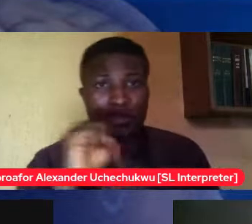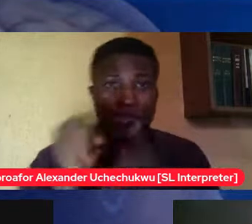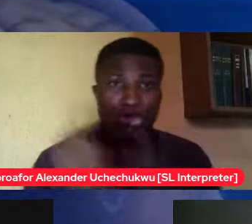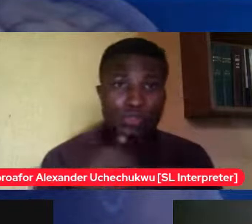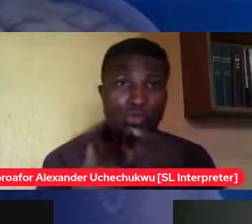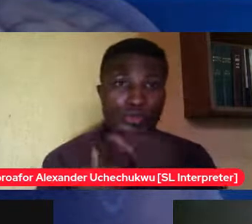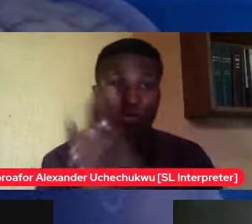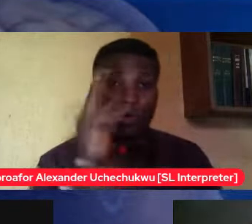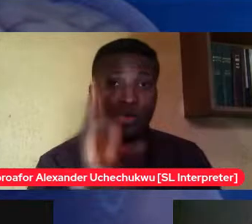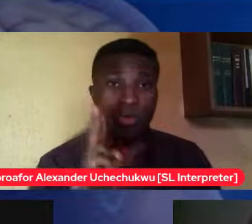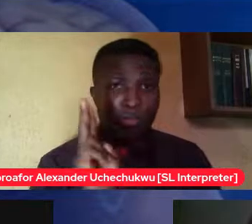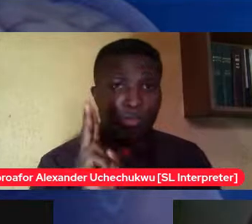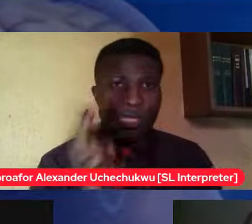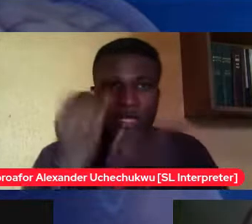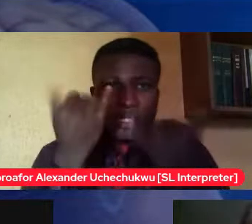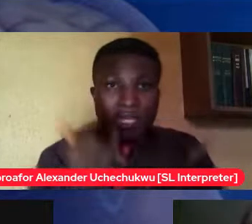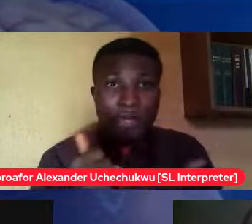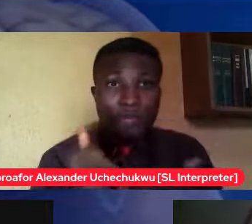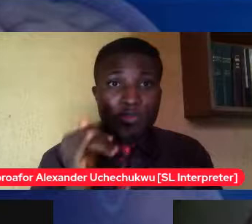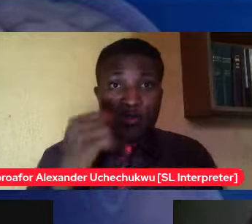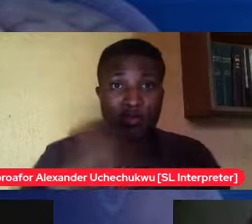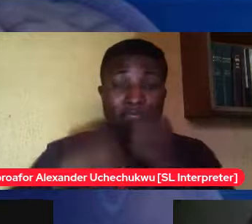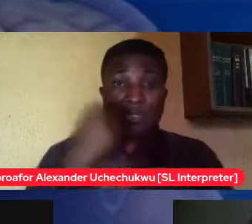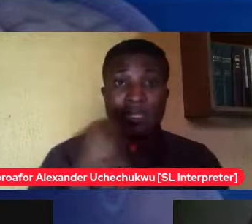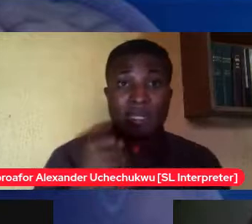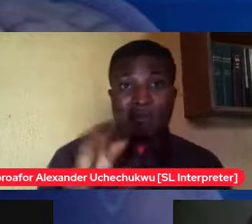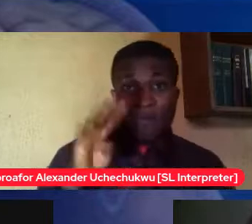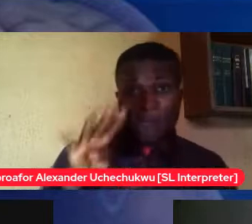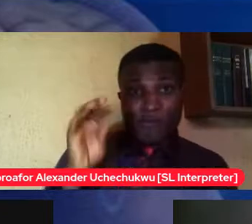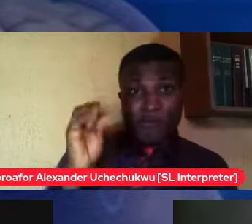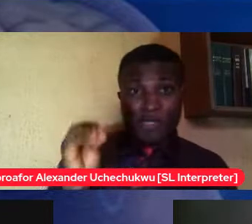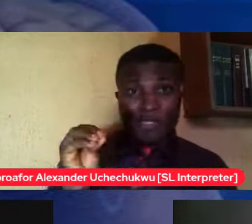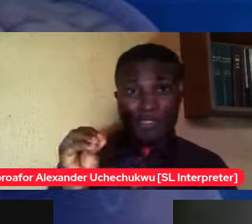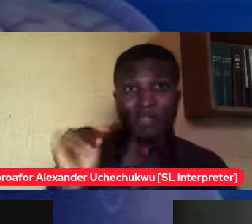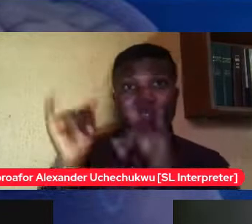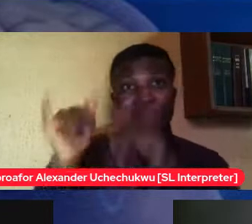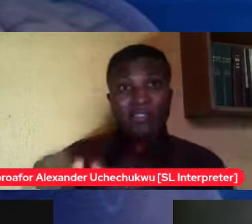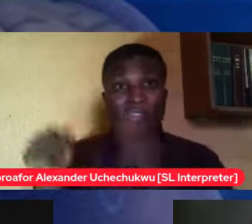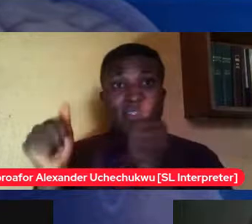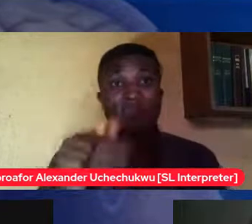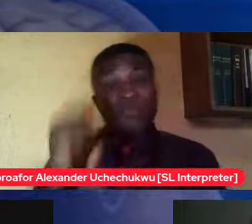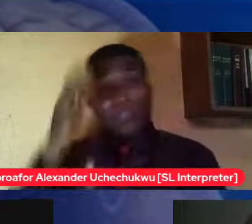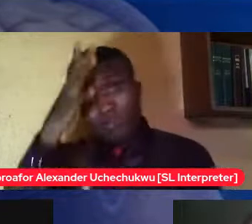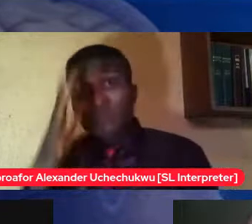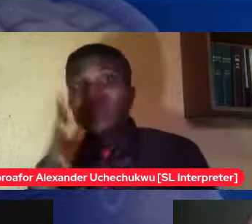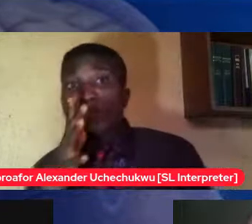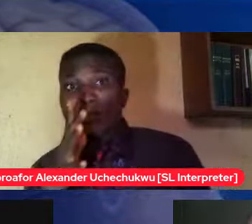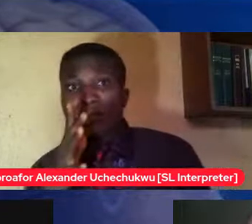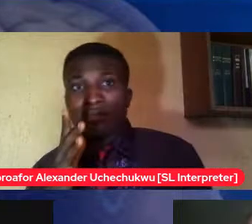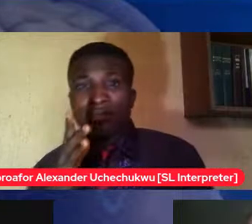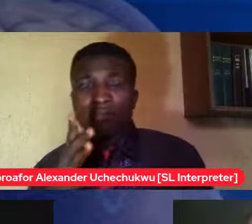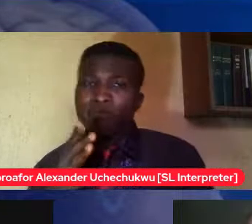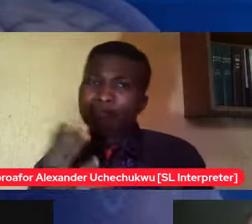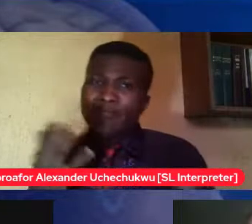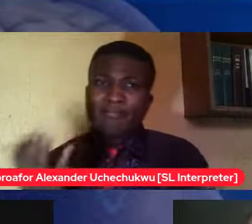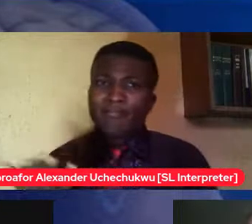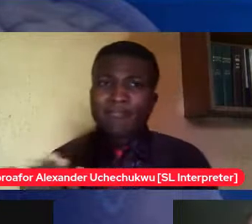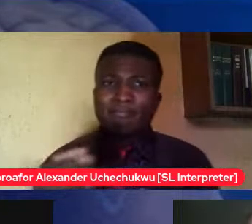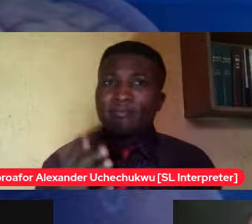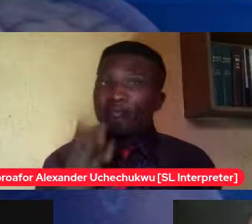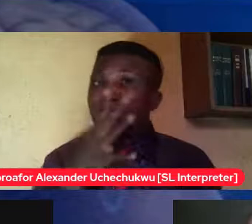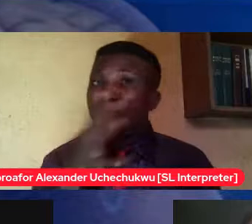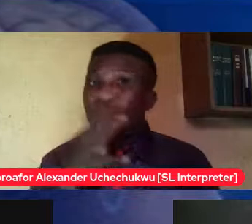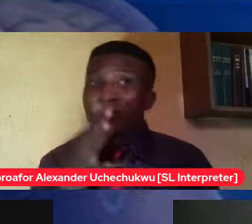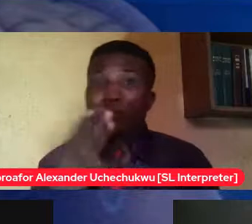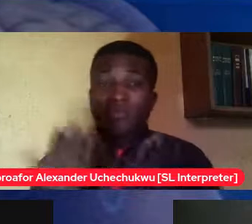not mid 40s and well she still lives with her parents i mean her mom's retired now her dad's late so the question is